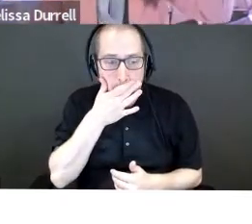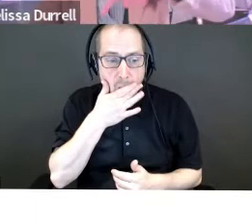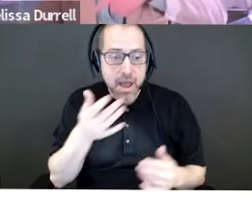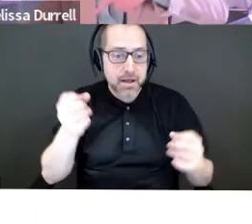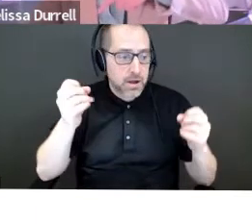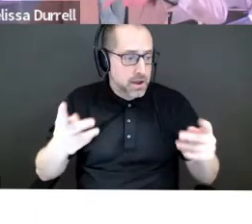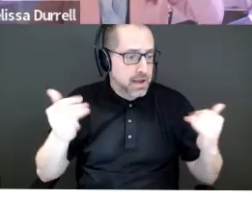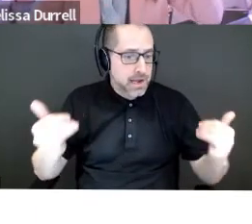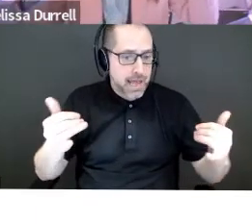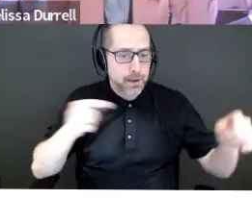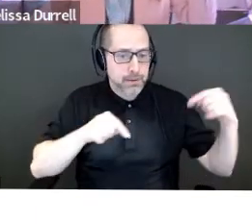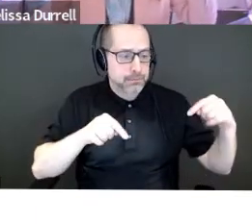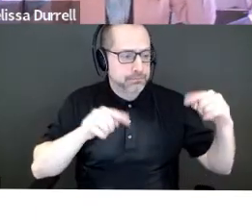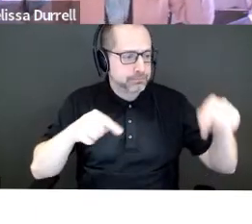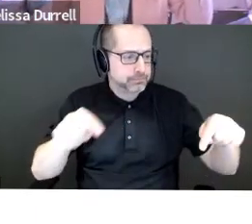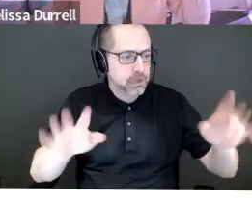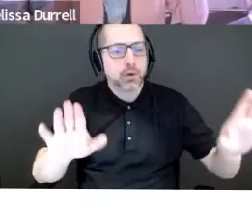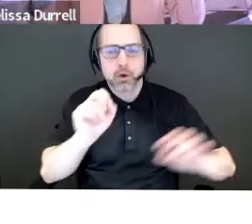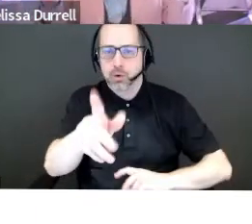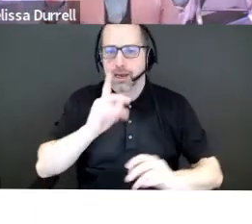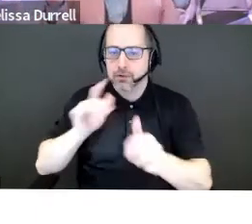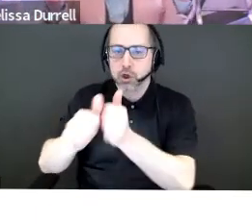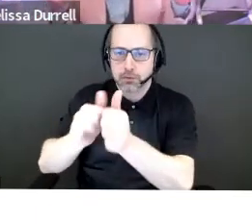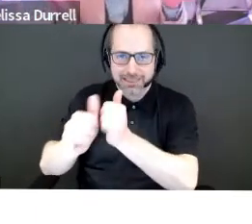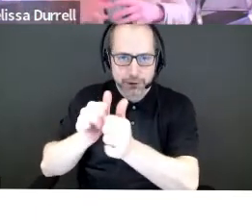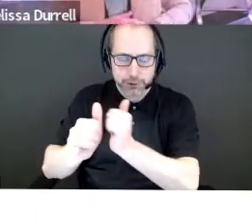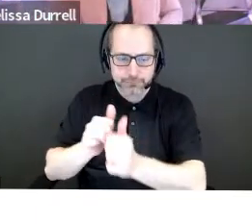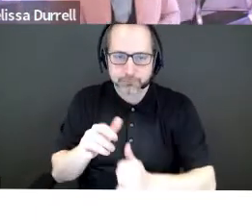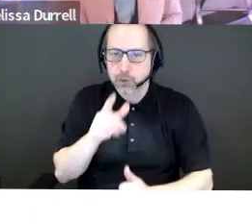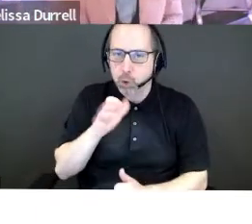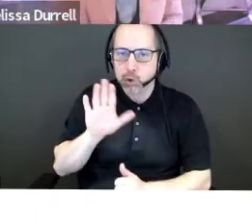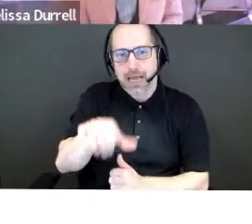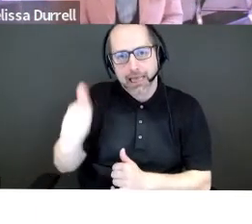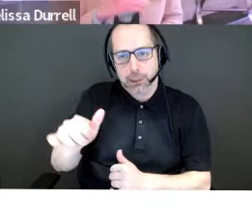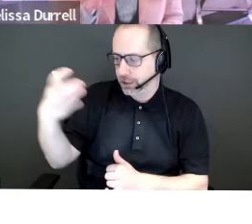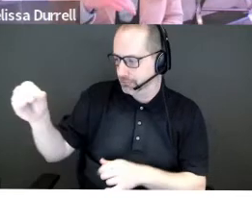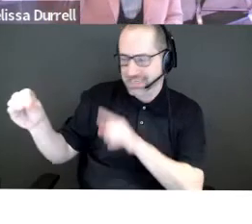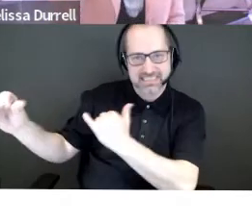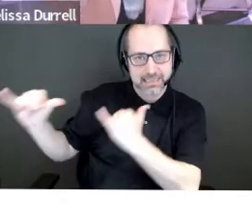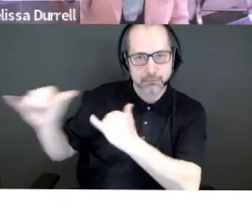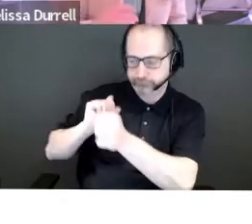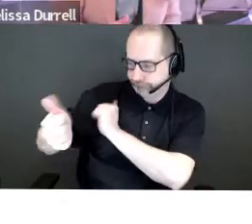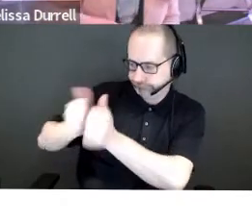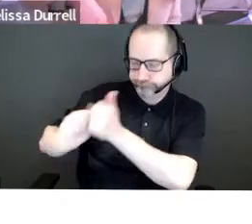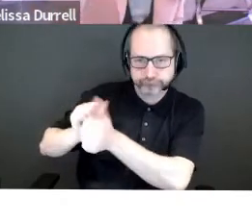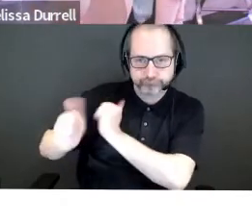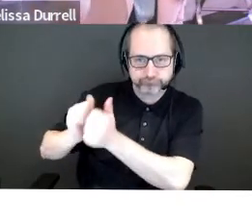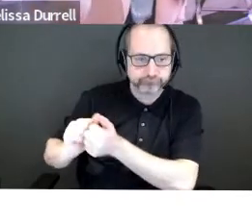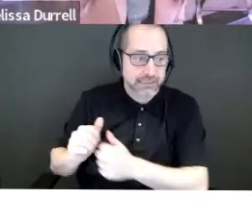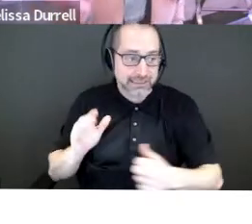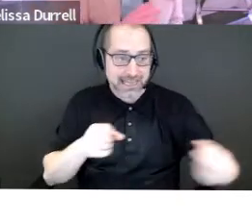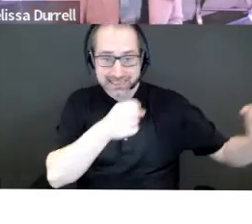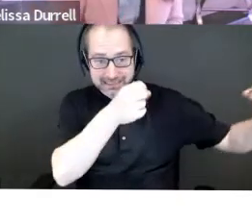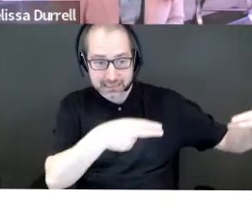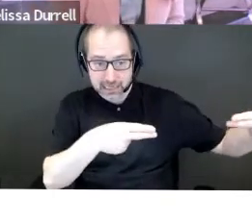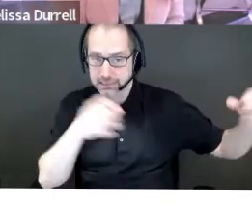I want to try, well, I'll go competition. Okay. So the next thing we want to talk about is who are you competing against? Now this slide flies